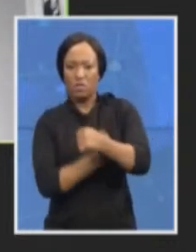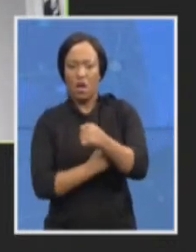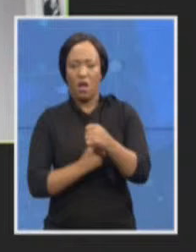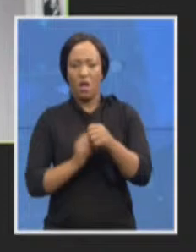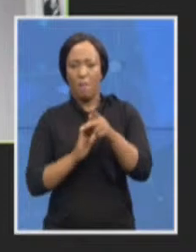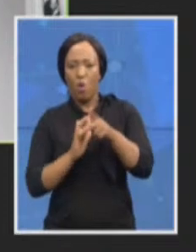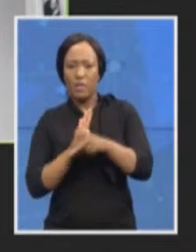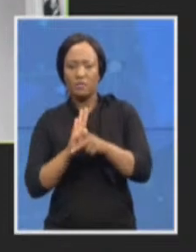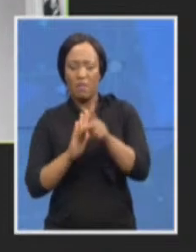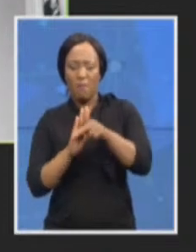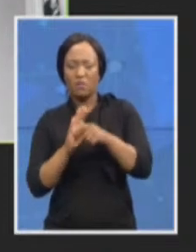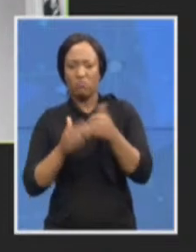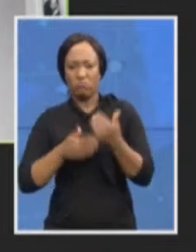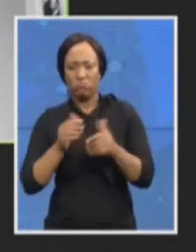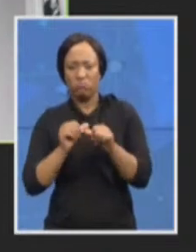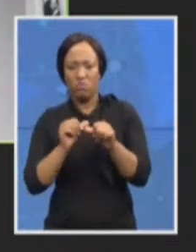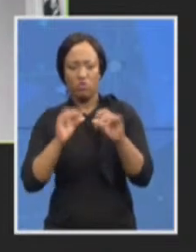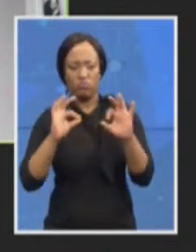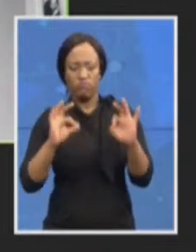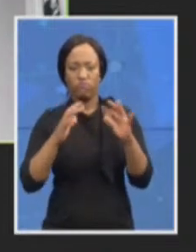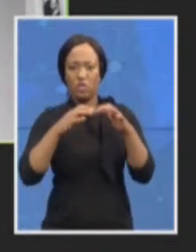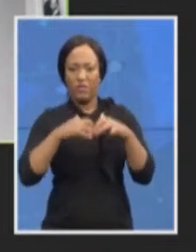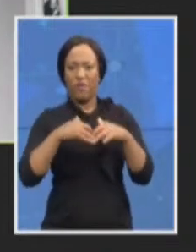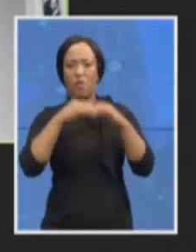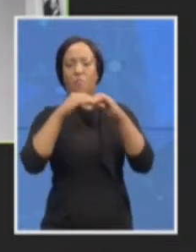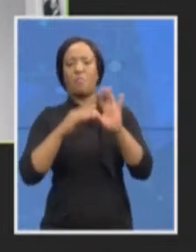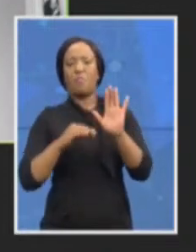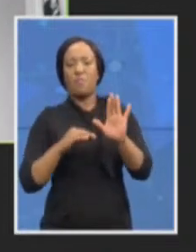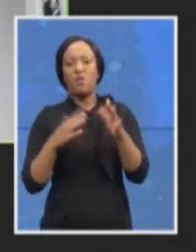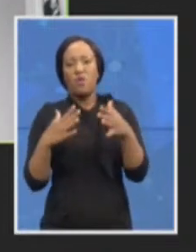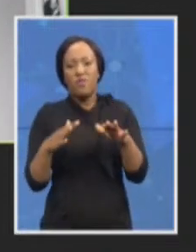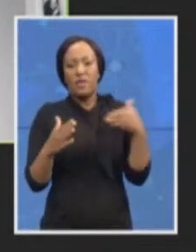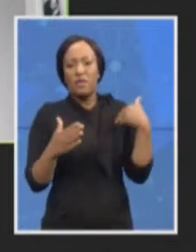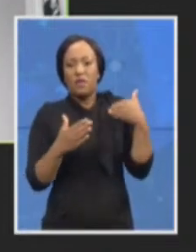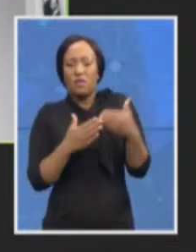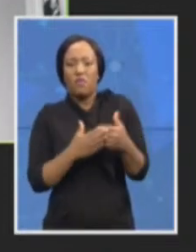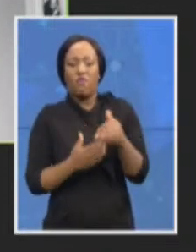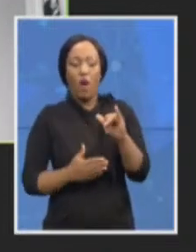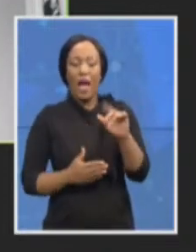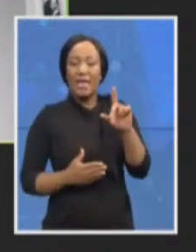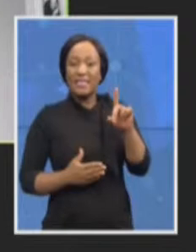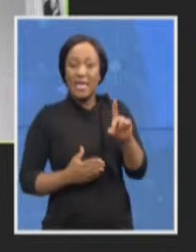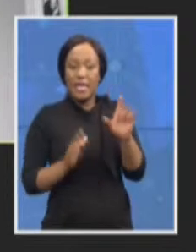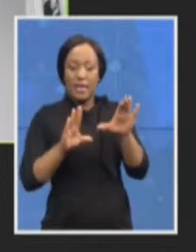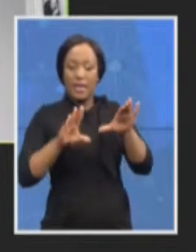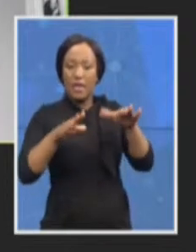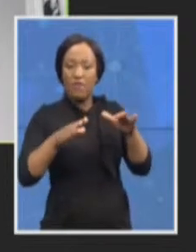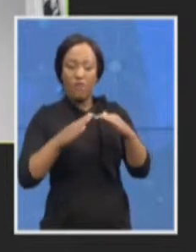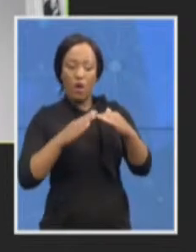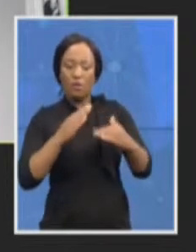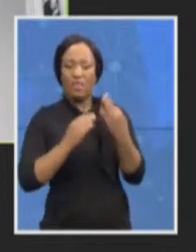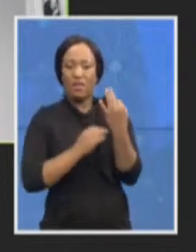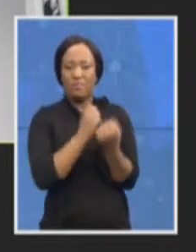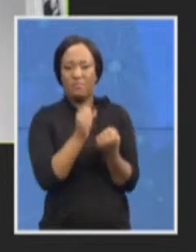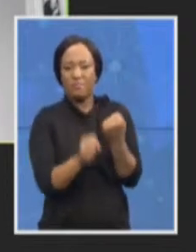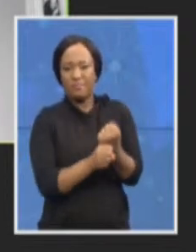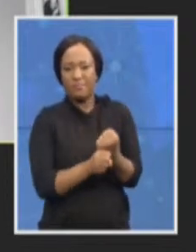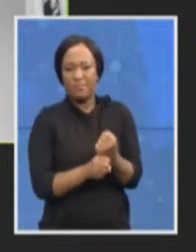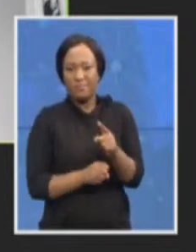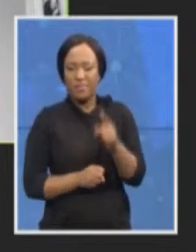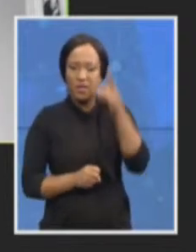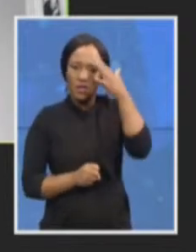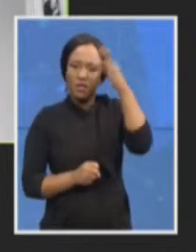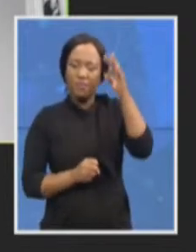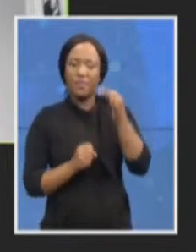And that's what we've done in the ID in less than three years. The Government Technical Advisory Center, known as GTAC, which is an